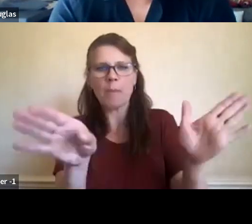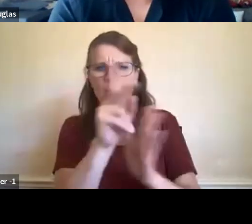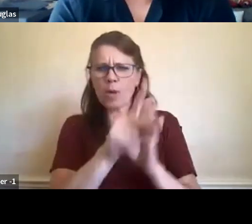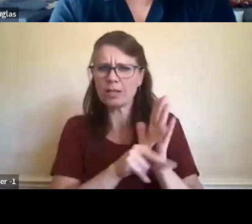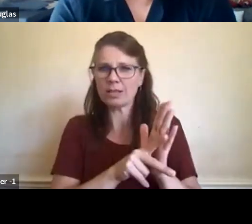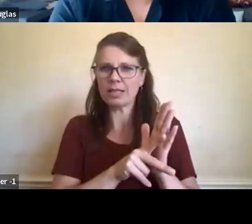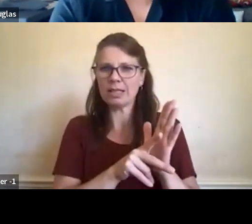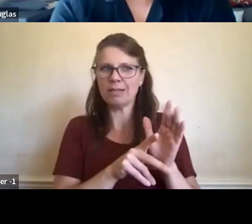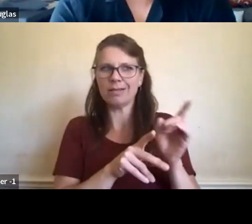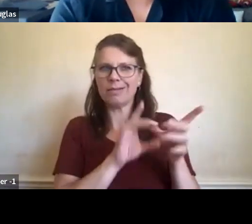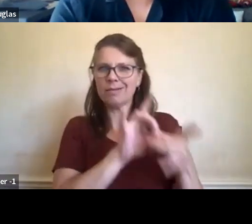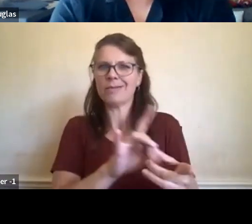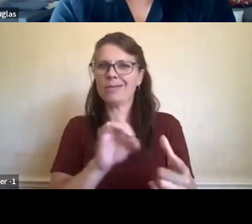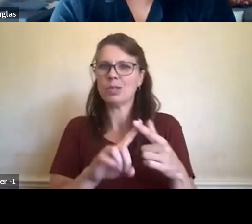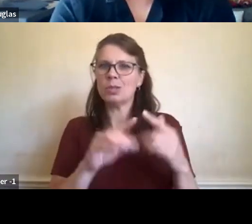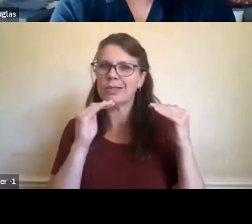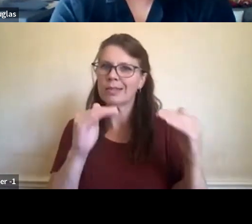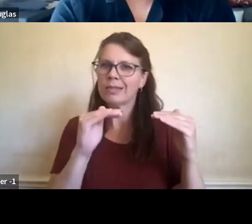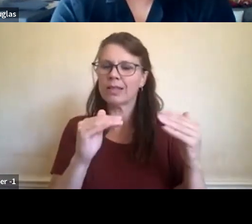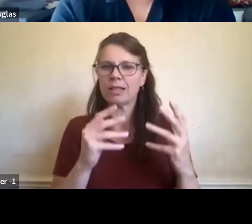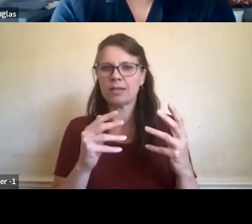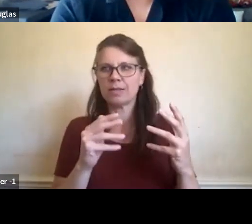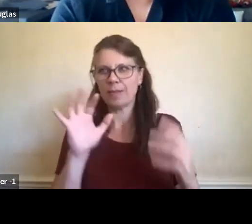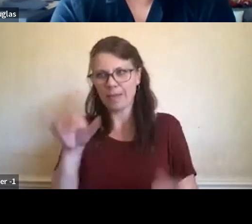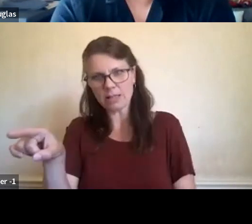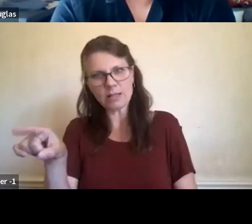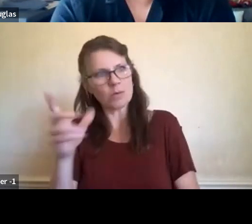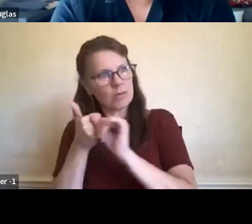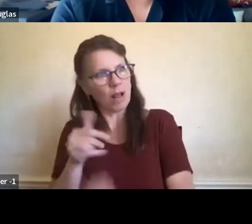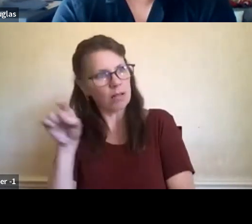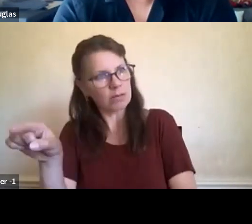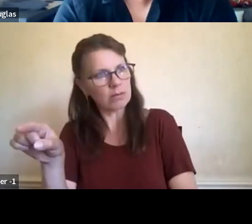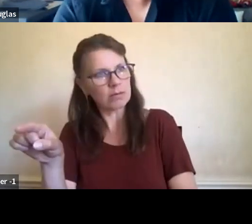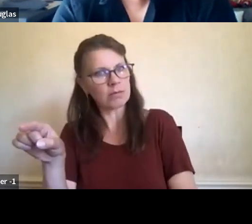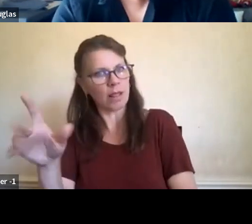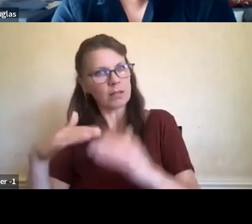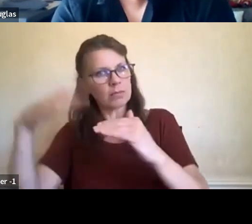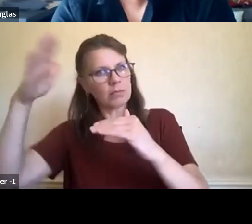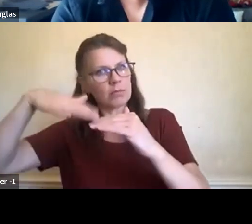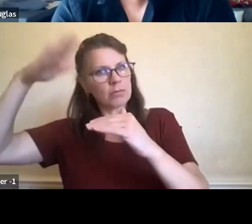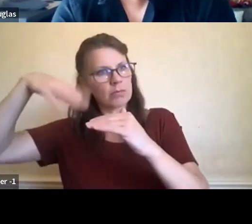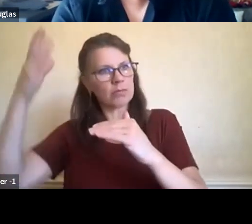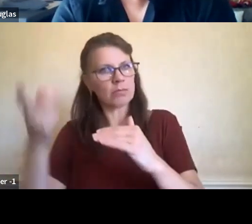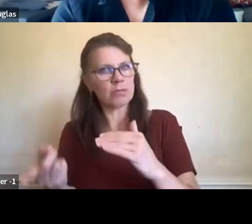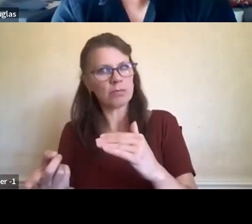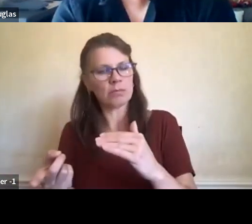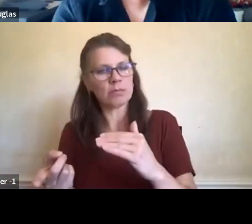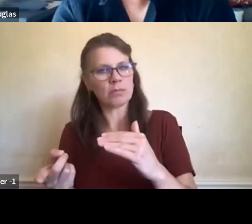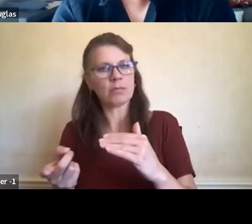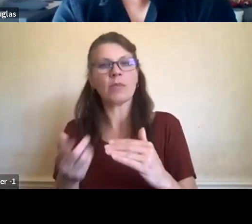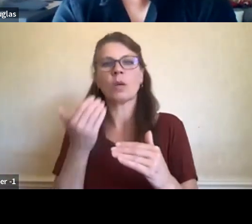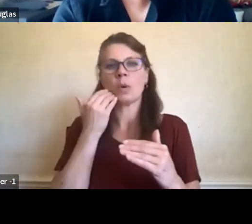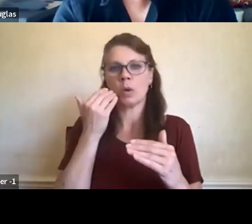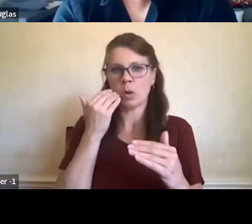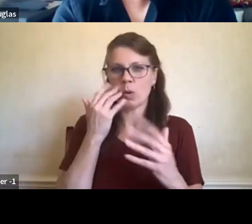sustainability, uh, in the aquatic environment. We know there's going to be significant investments into urban guardians.